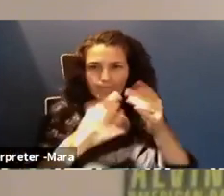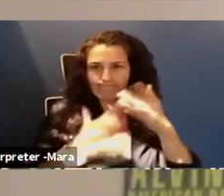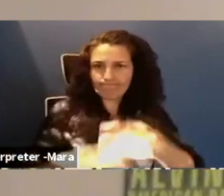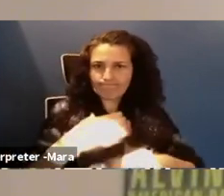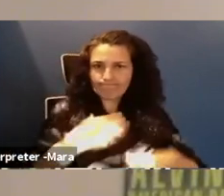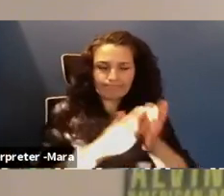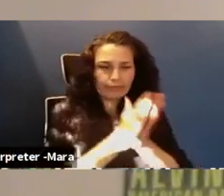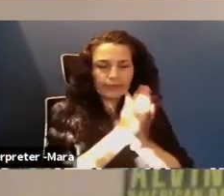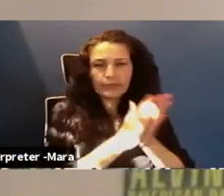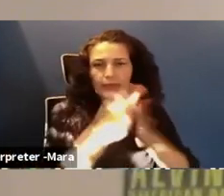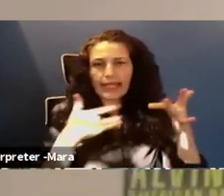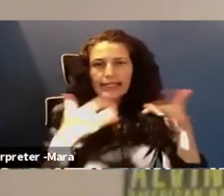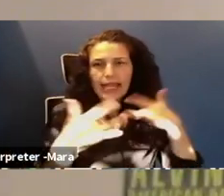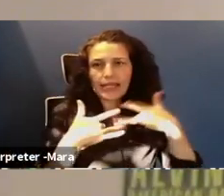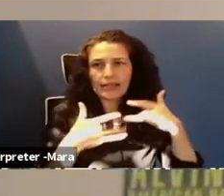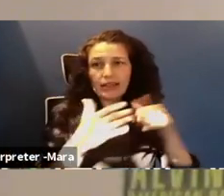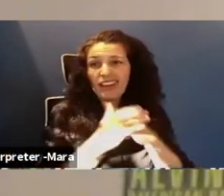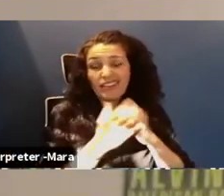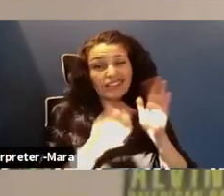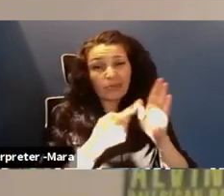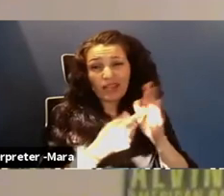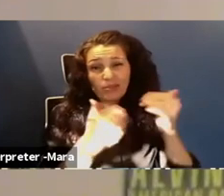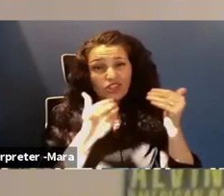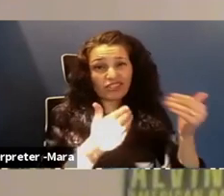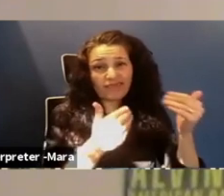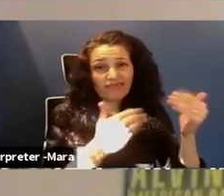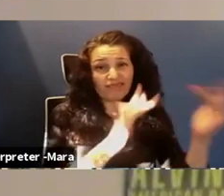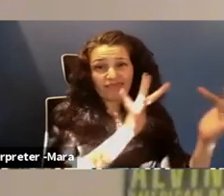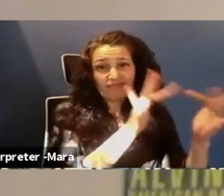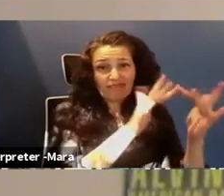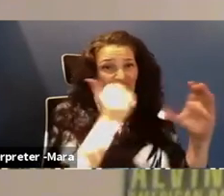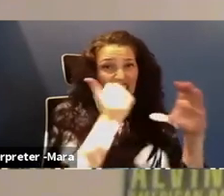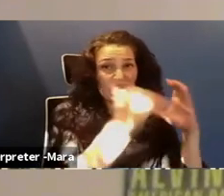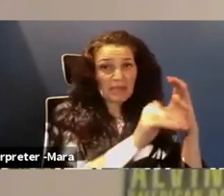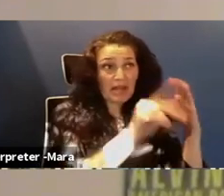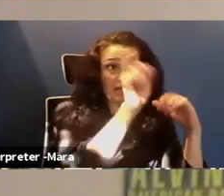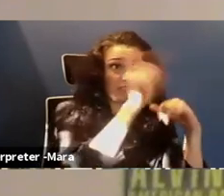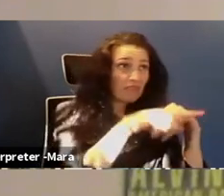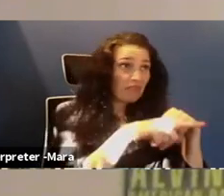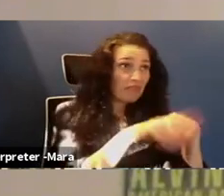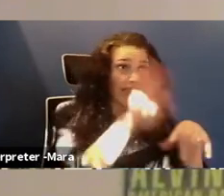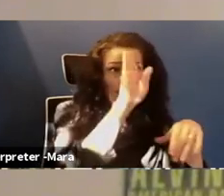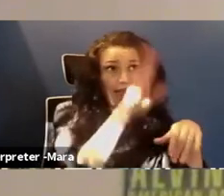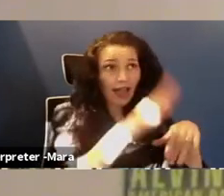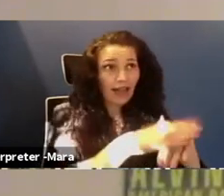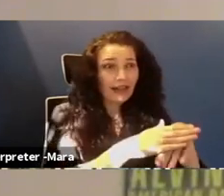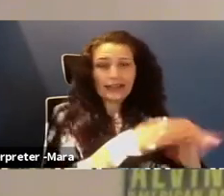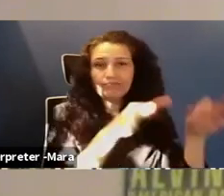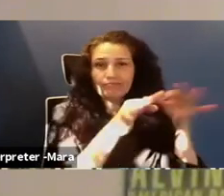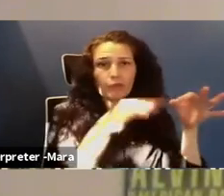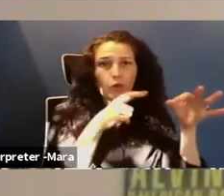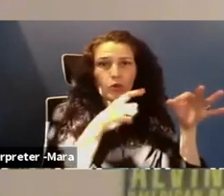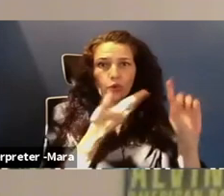afraid to do a cold reach out. But sometimes you just got to send an email and say who you are and why you're excited about what